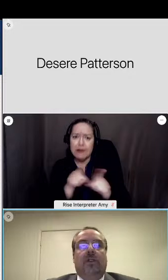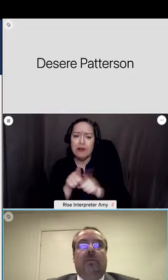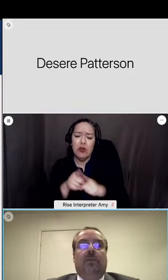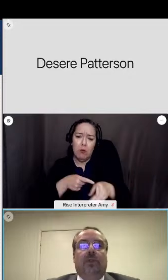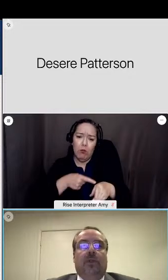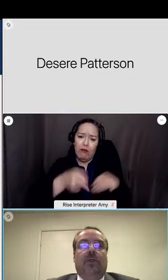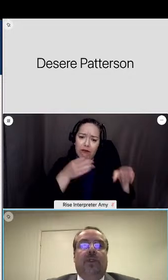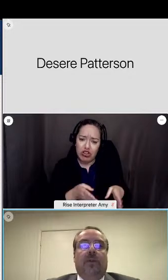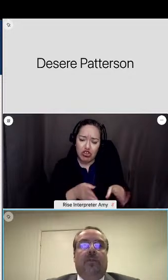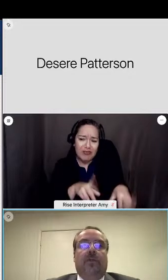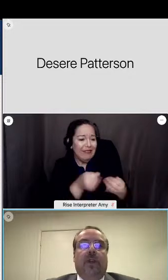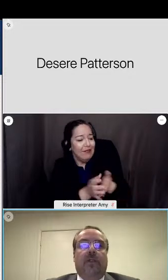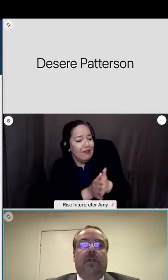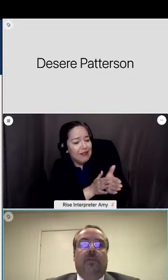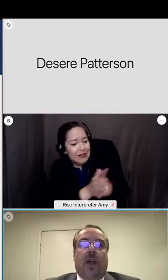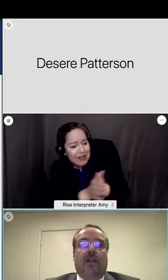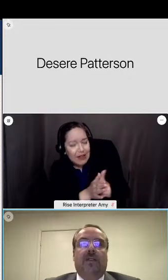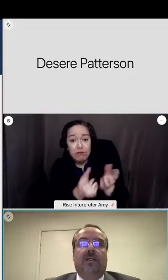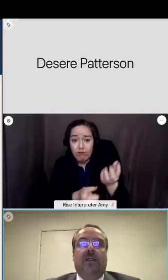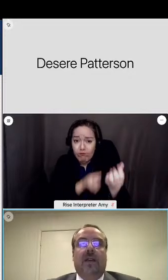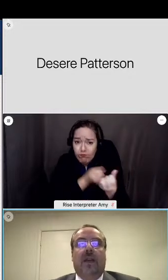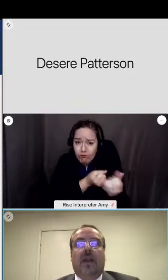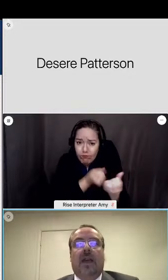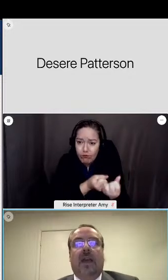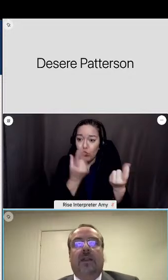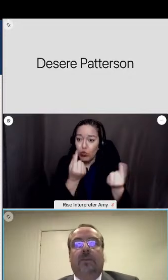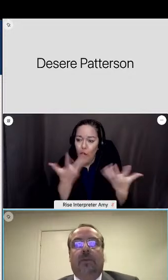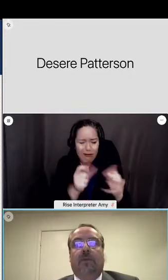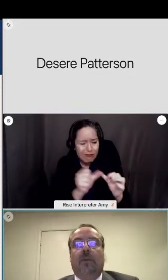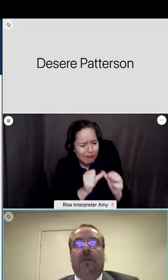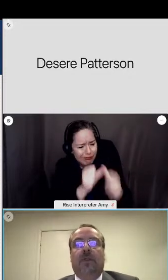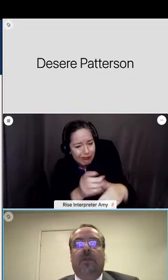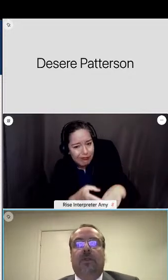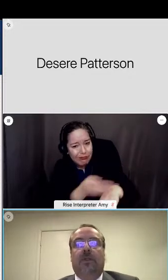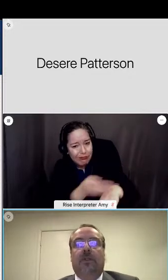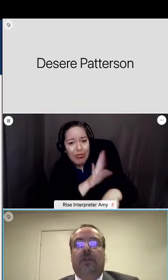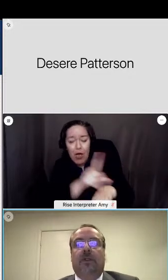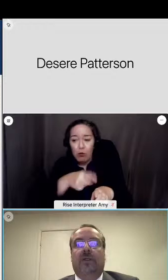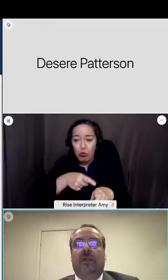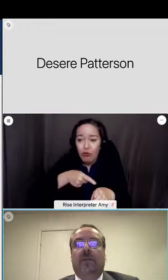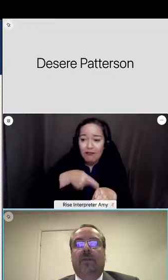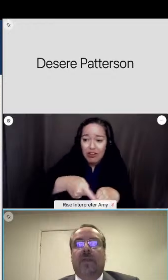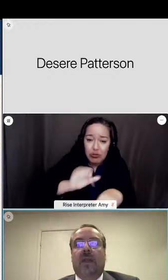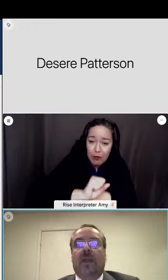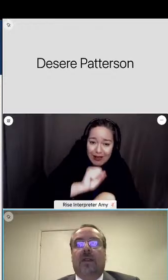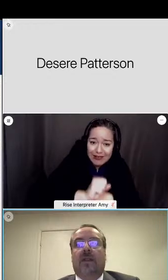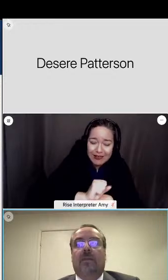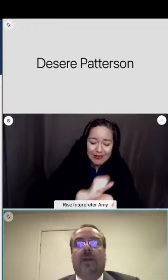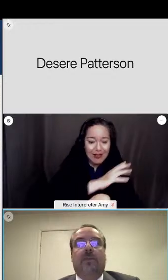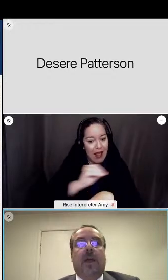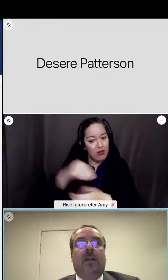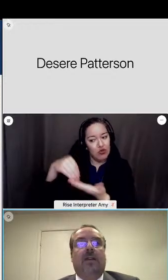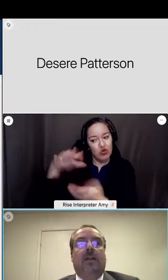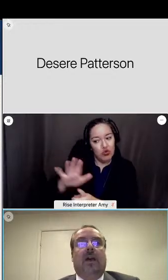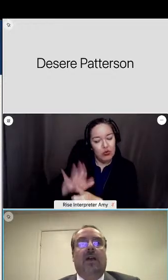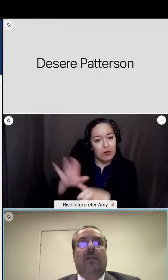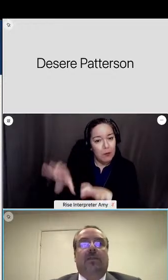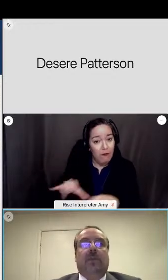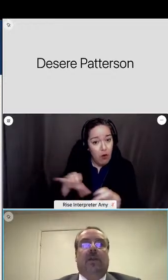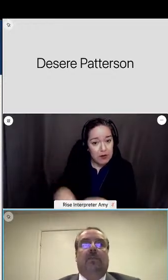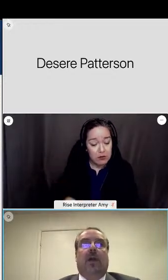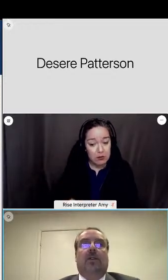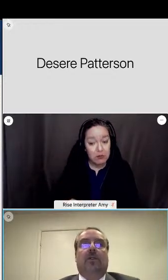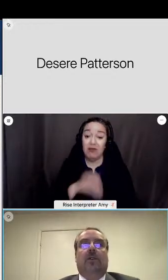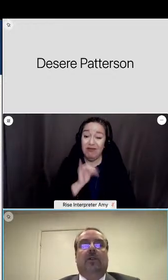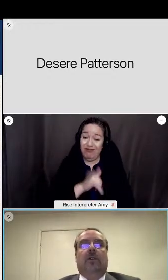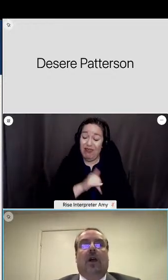continuously improve their professional practice and the performance of their students the team expanded on